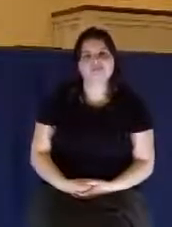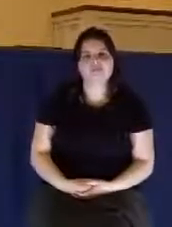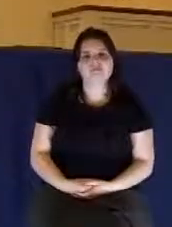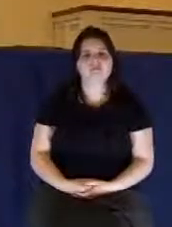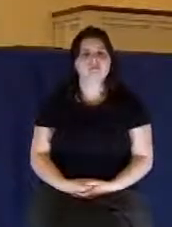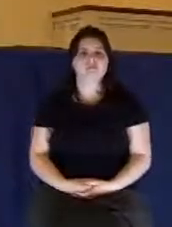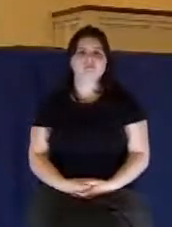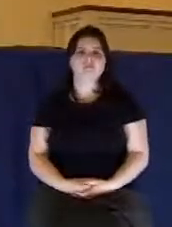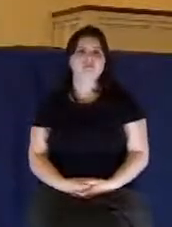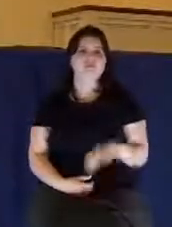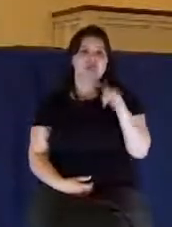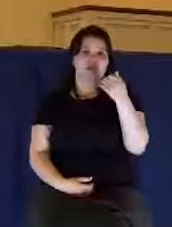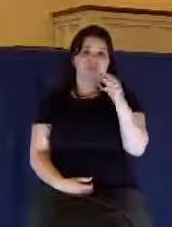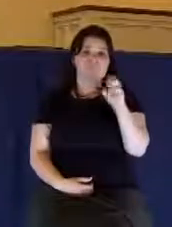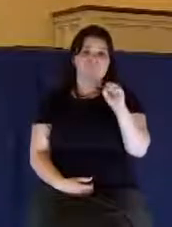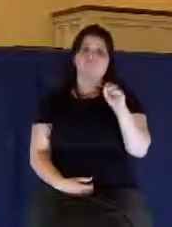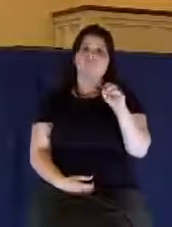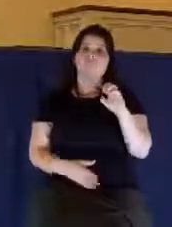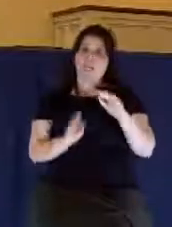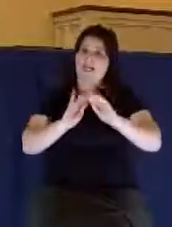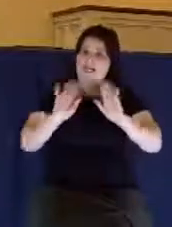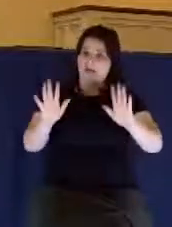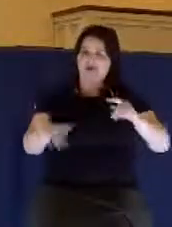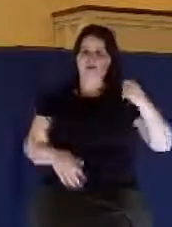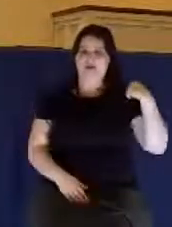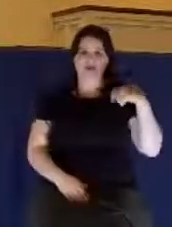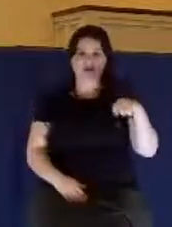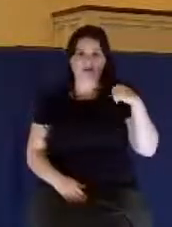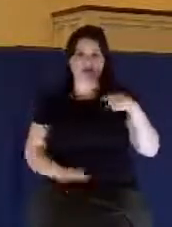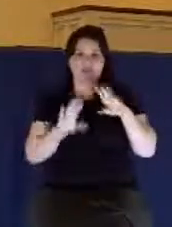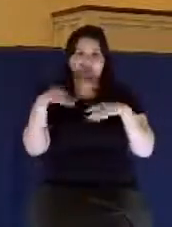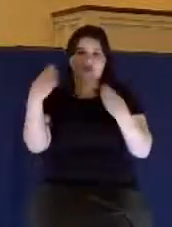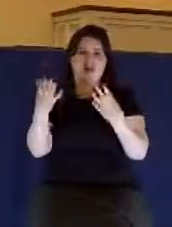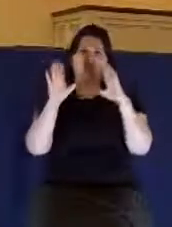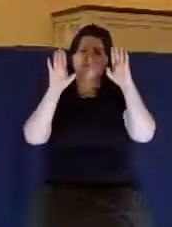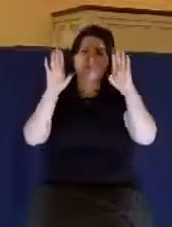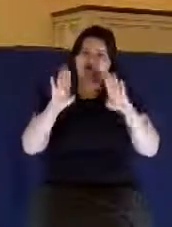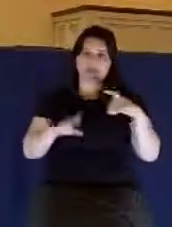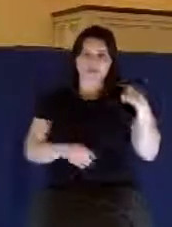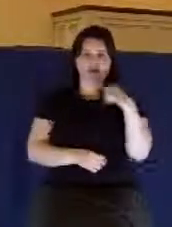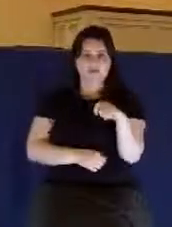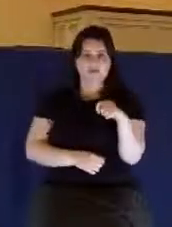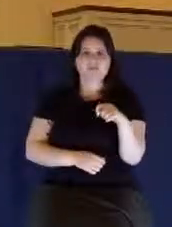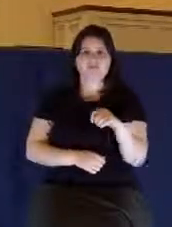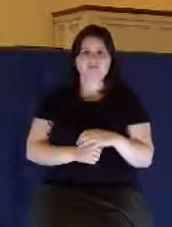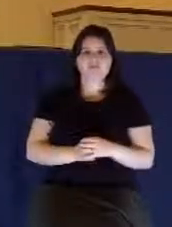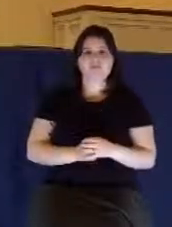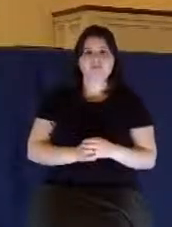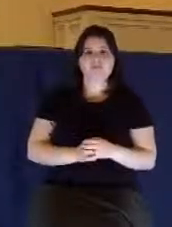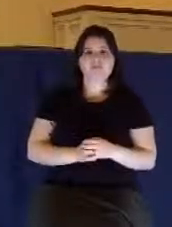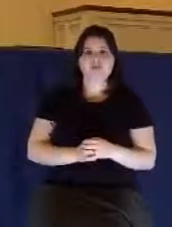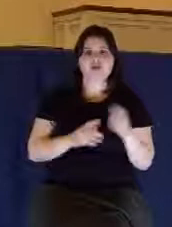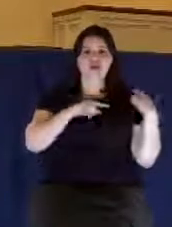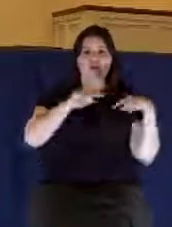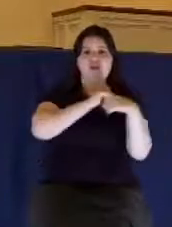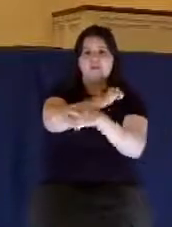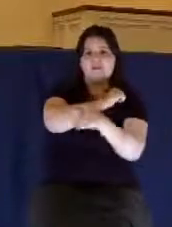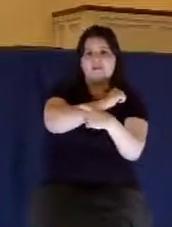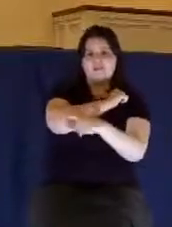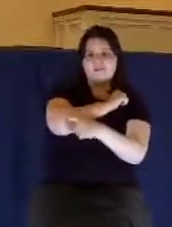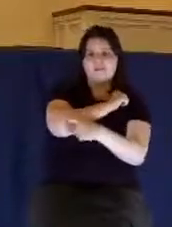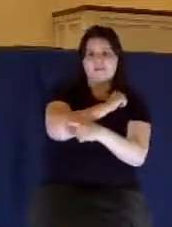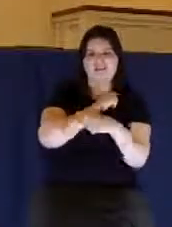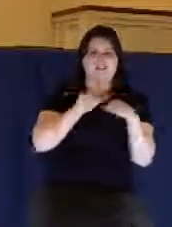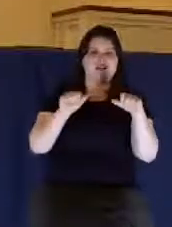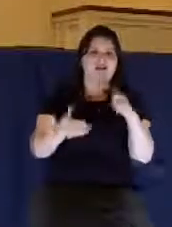Here, James is very theological. He gives us some wonderful theology that will help us in an hour of temptation. And what he